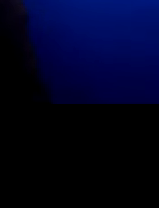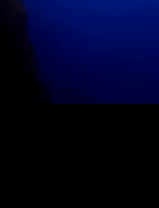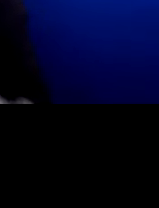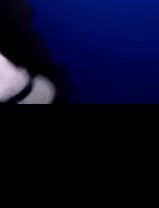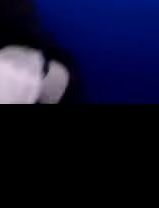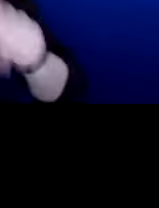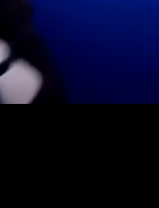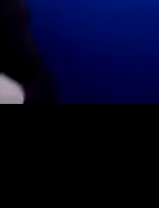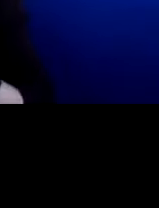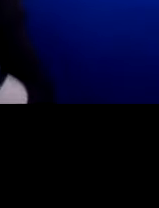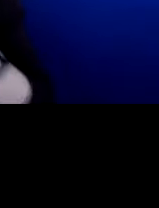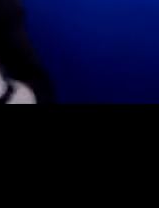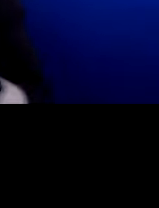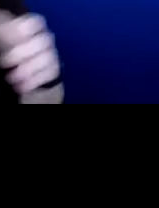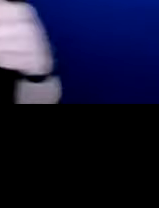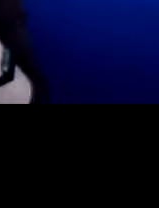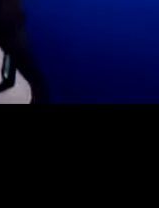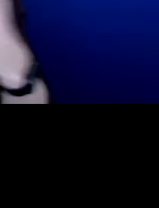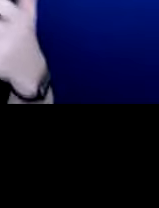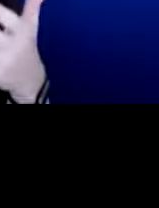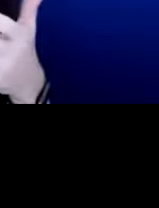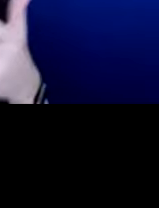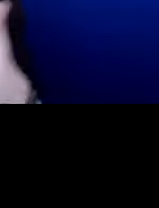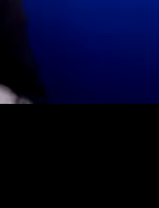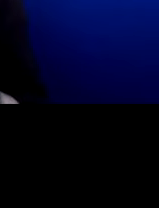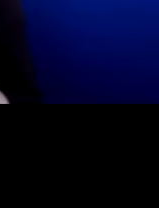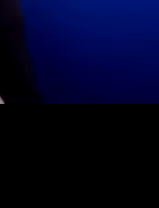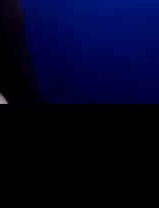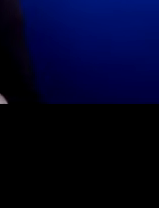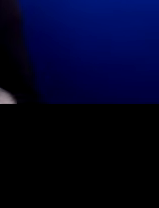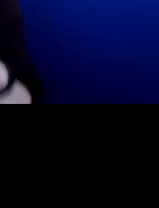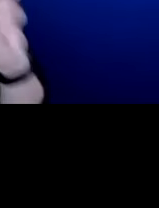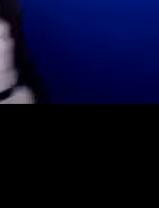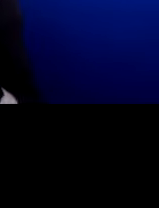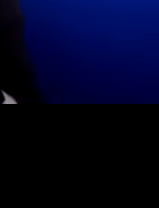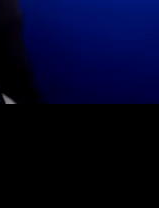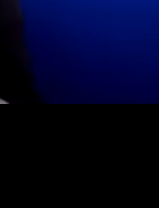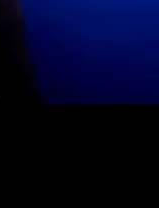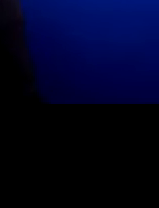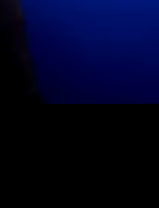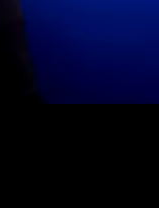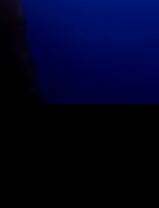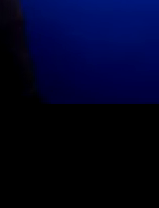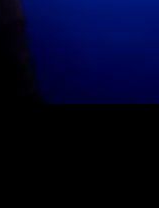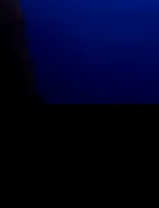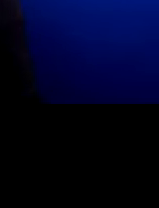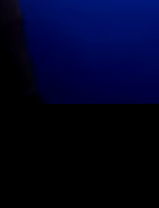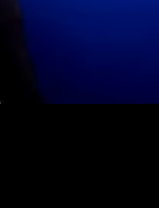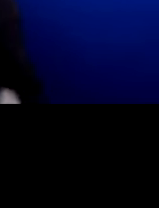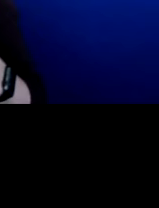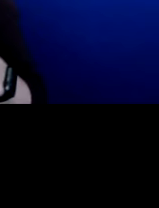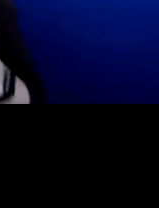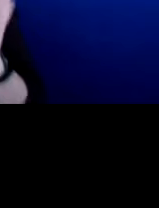is not required, not do not want, but it's not required. So that's the conclusion. And we can see that from what you said, Mubarak,